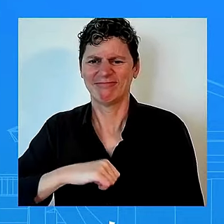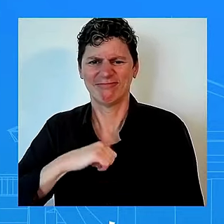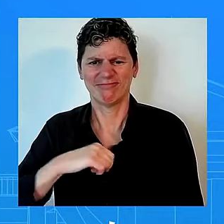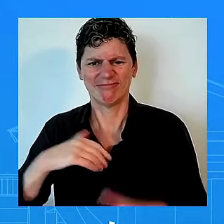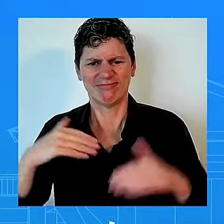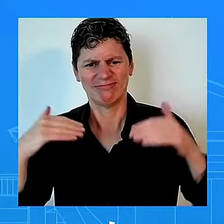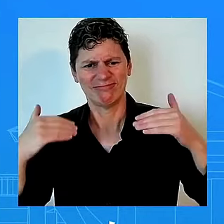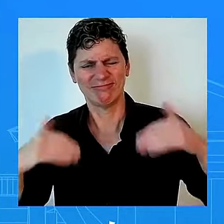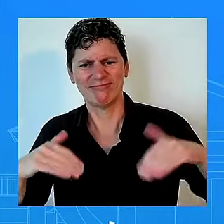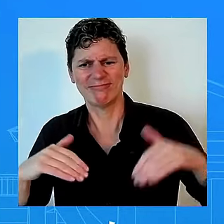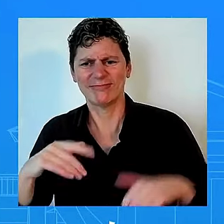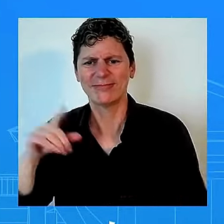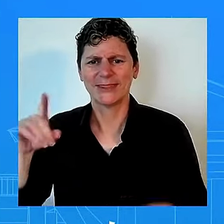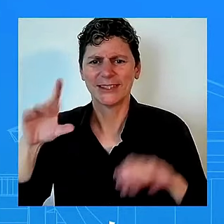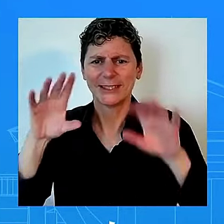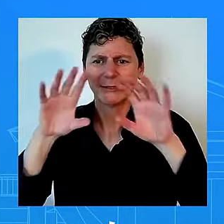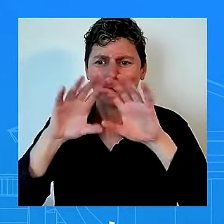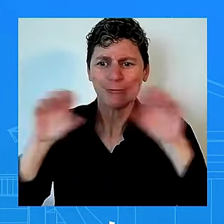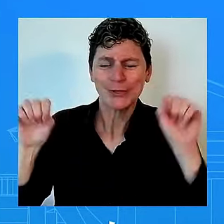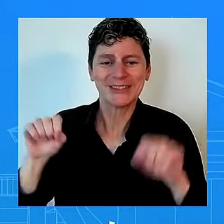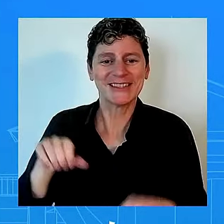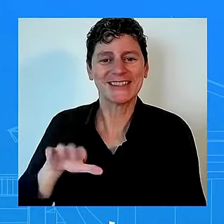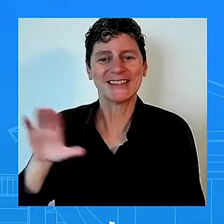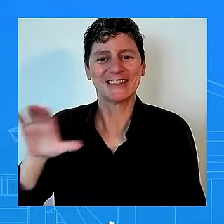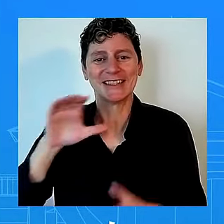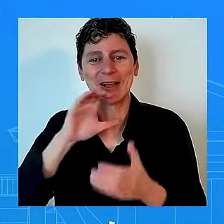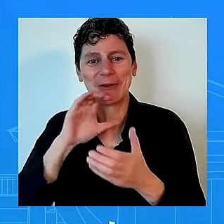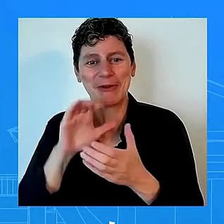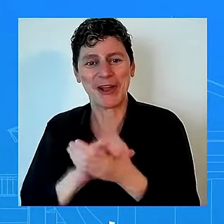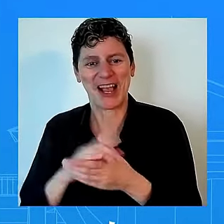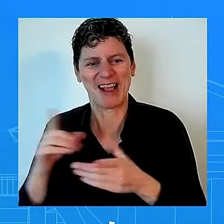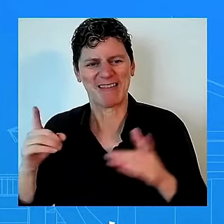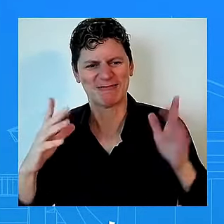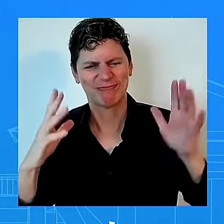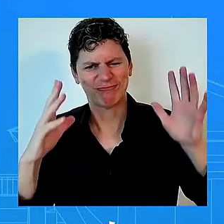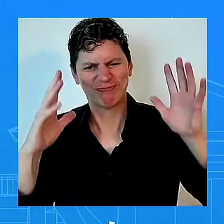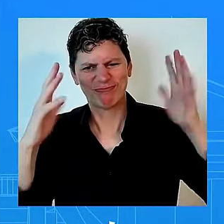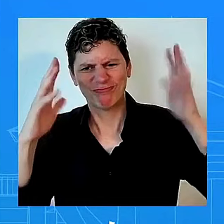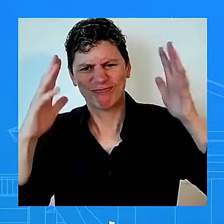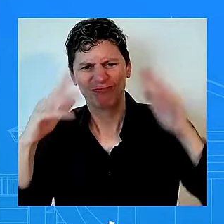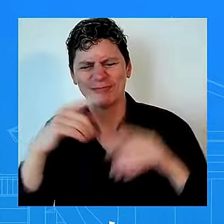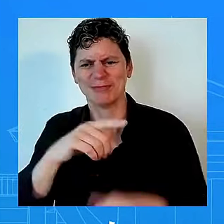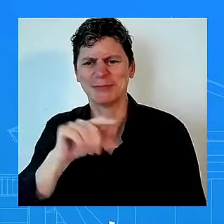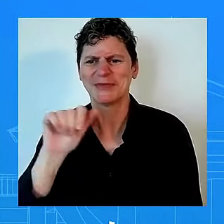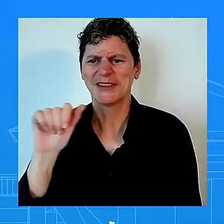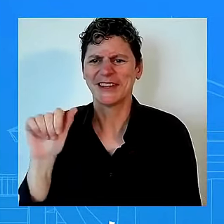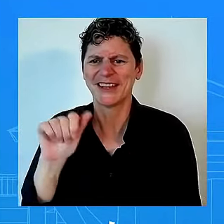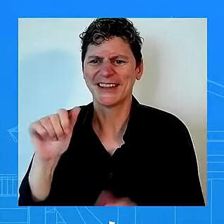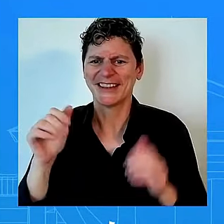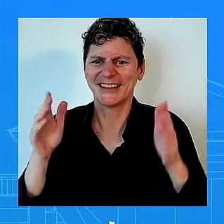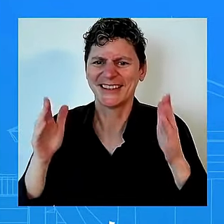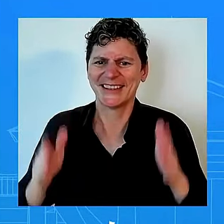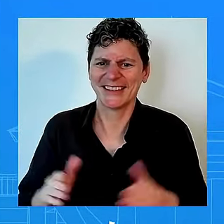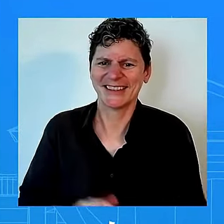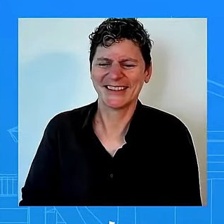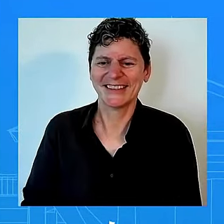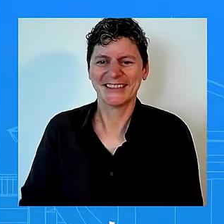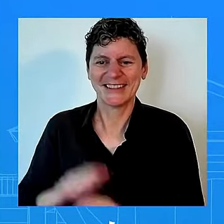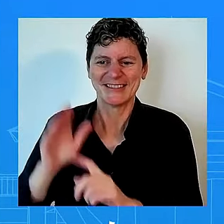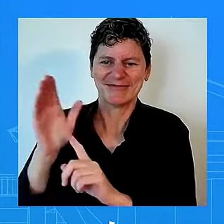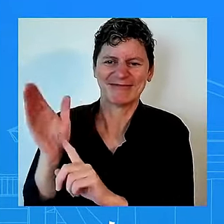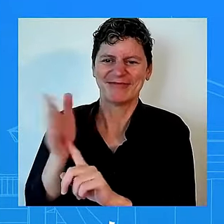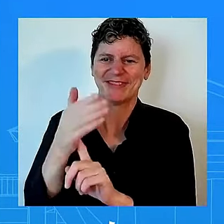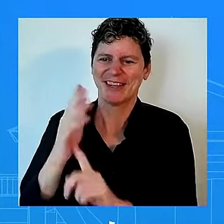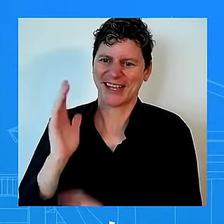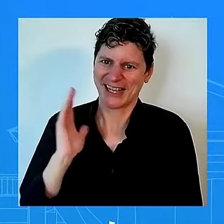hopes with them too and finally as you all know the president joined a brunch in celebration of black excellence on the south